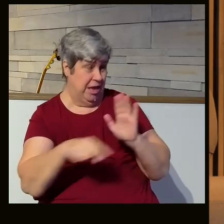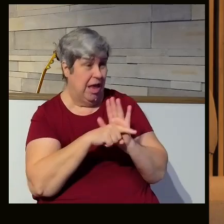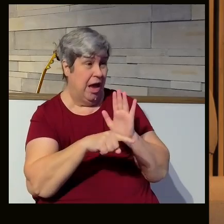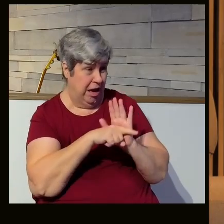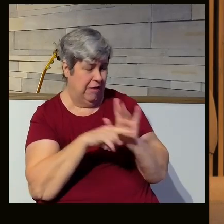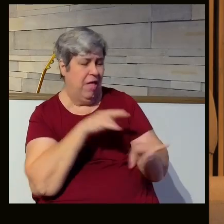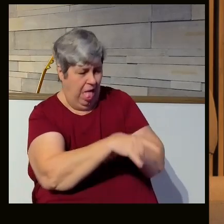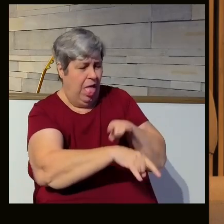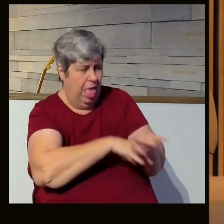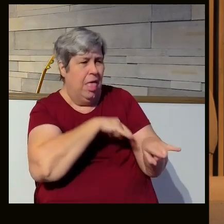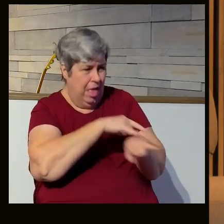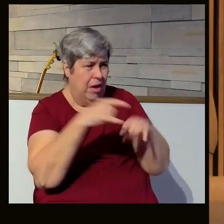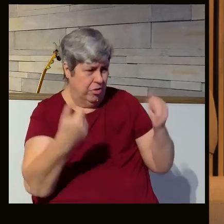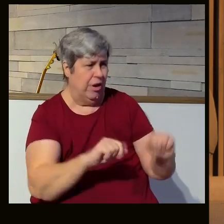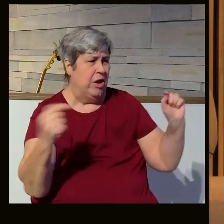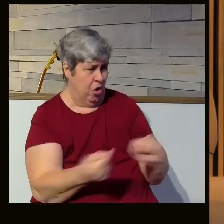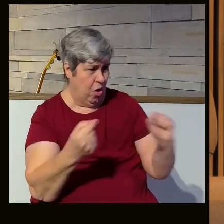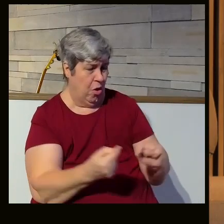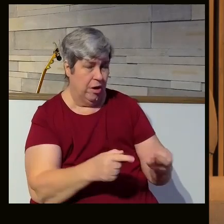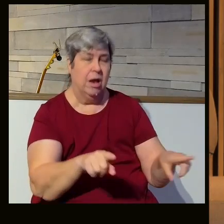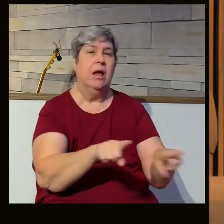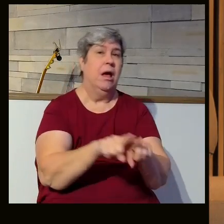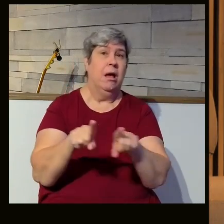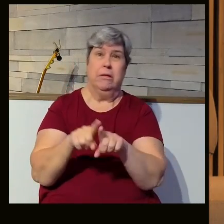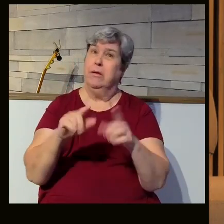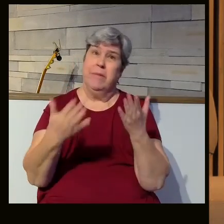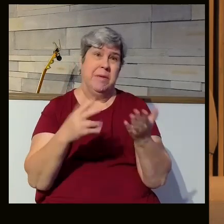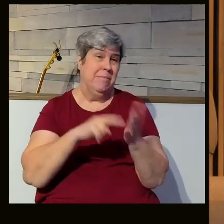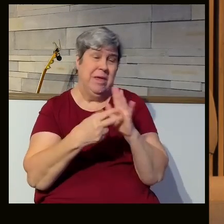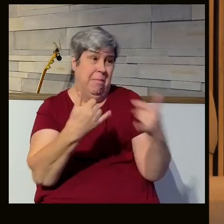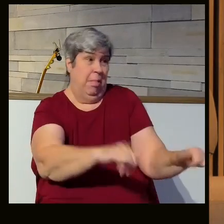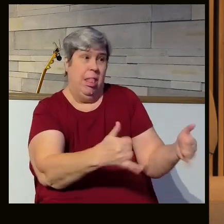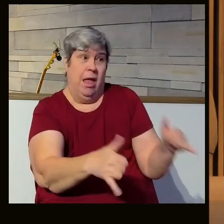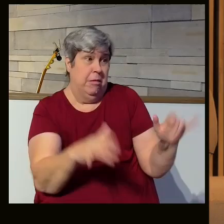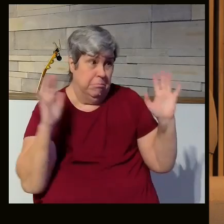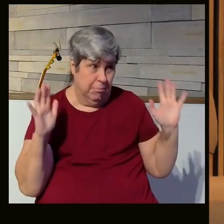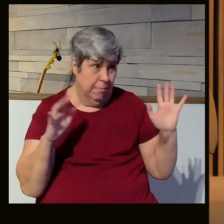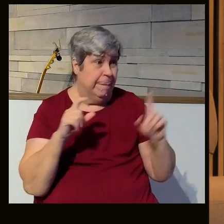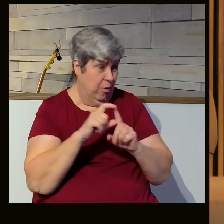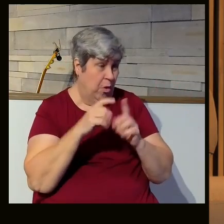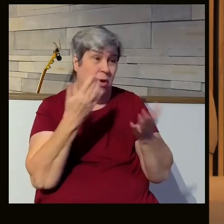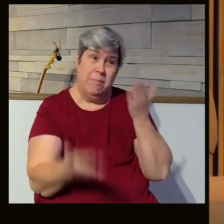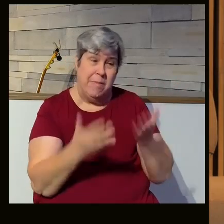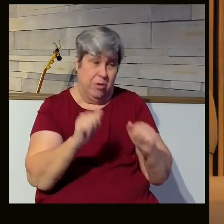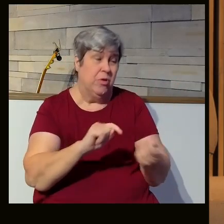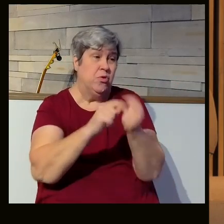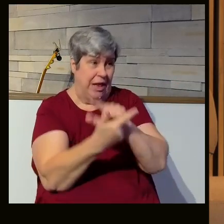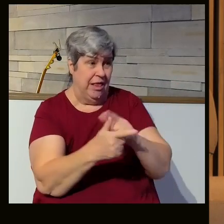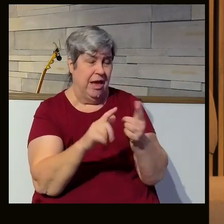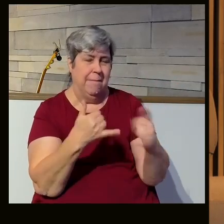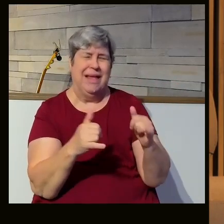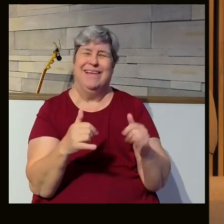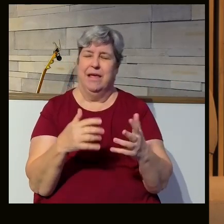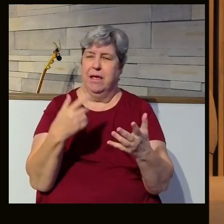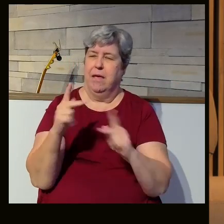be making fun of, can be trying to hurt him. It can also just simply be a word for play. He could just have been playing. Scholars